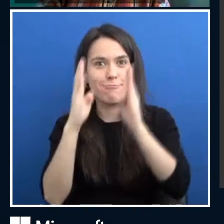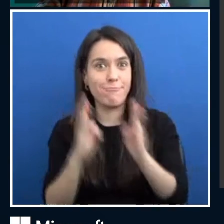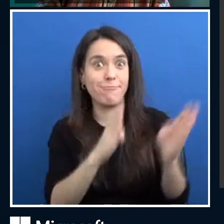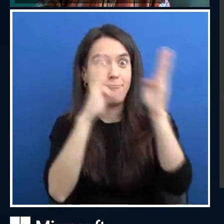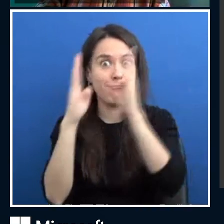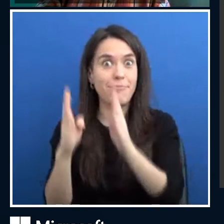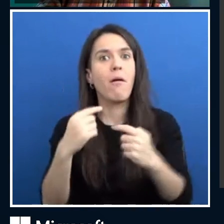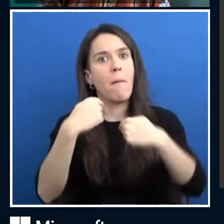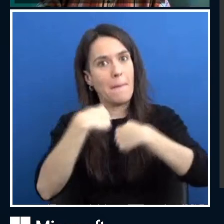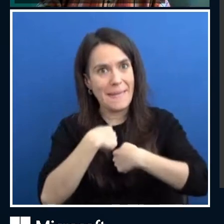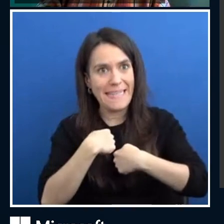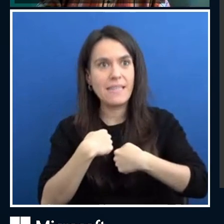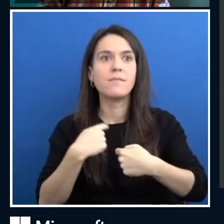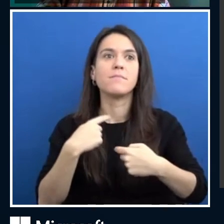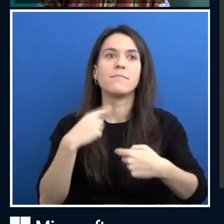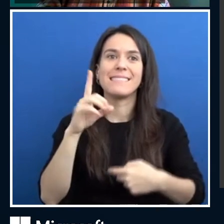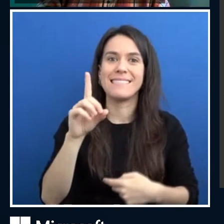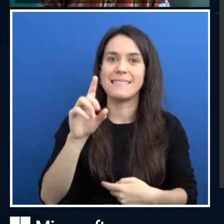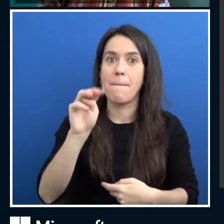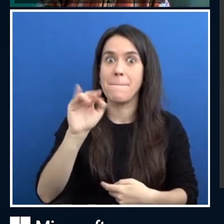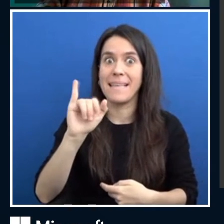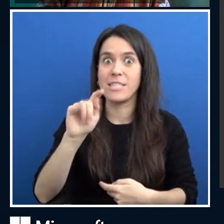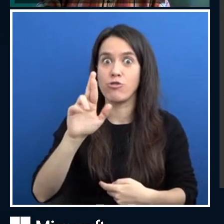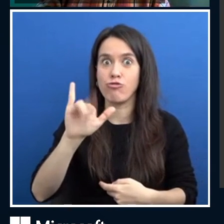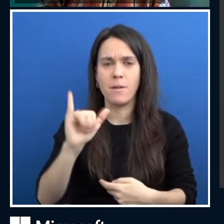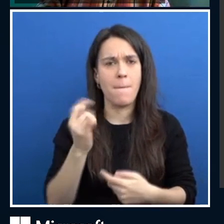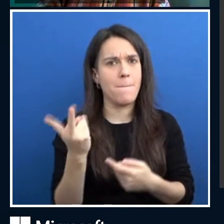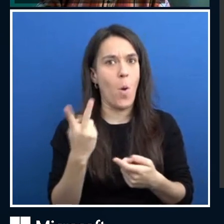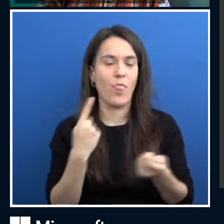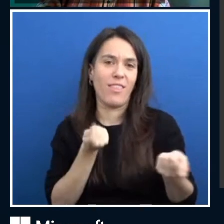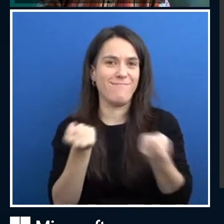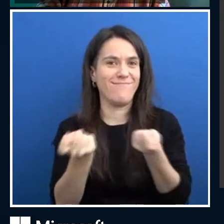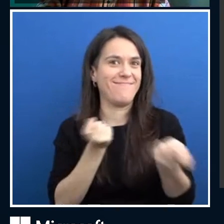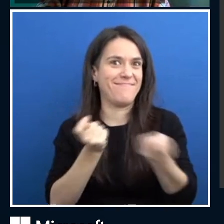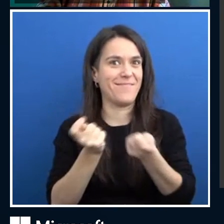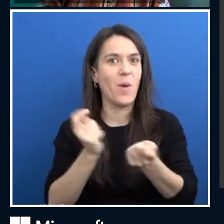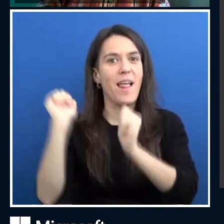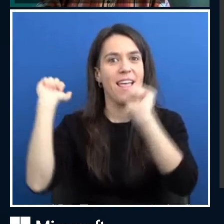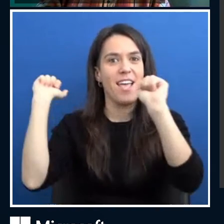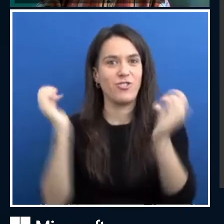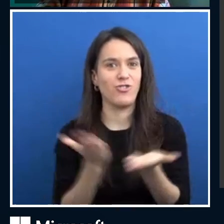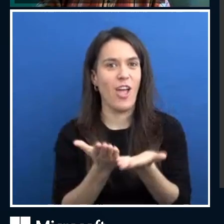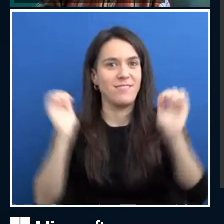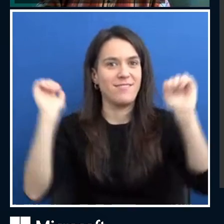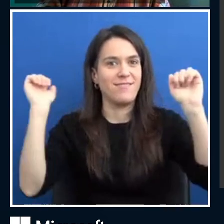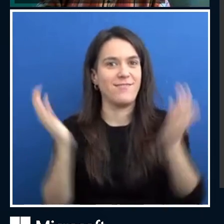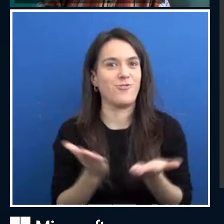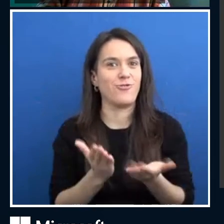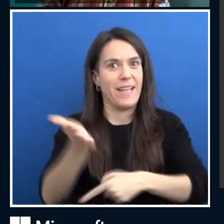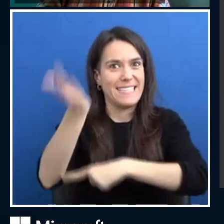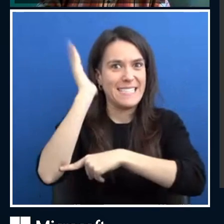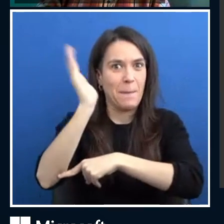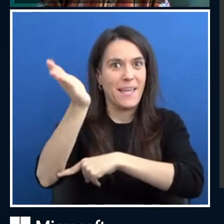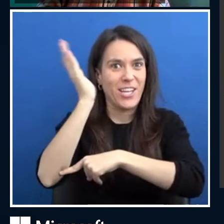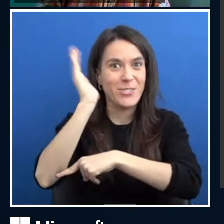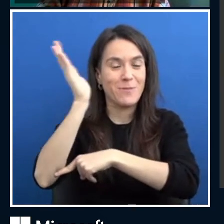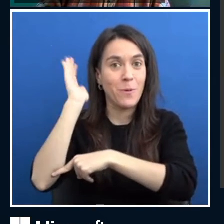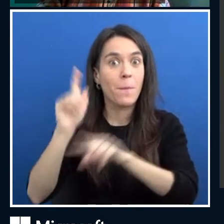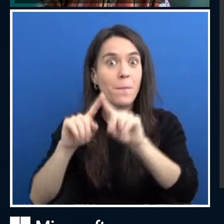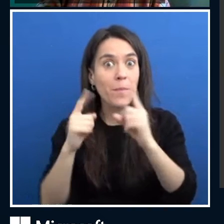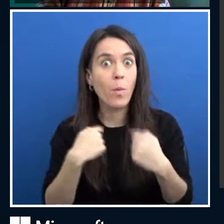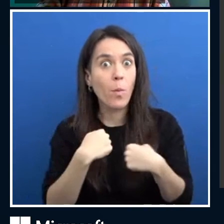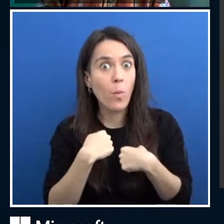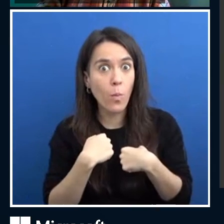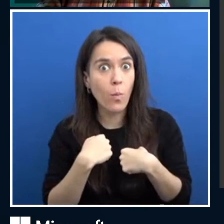start to, uh, basically introduce lots of our different speakers. But what we're going to do is if you want to find